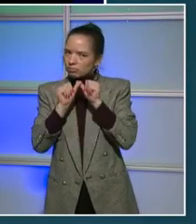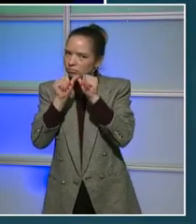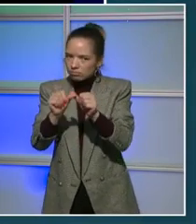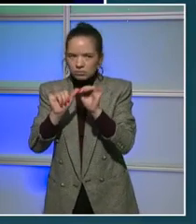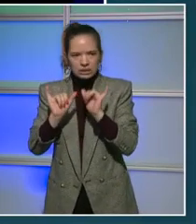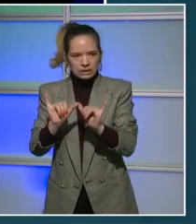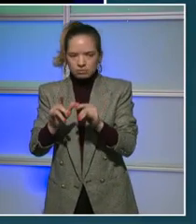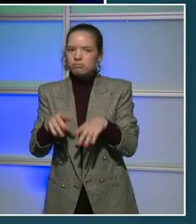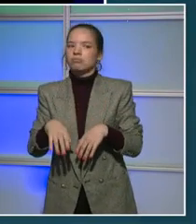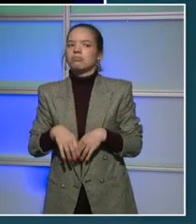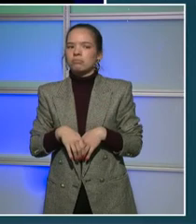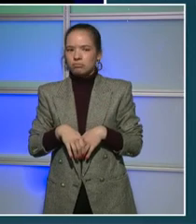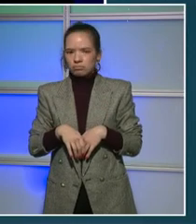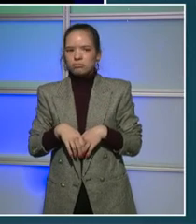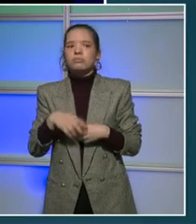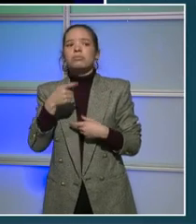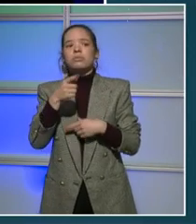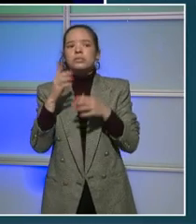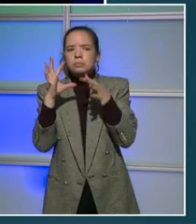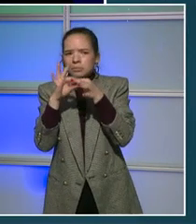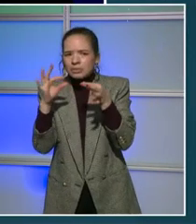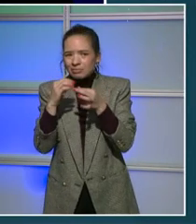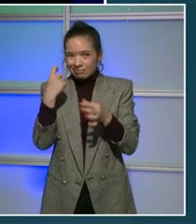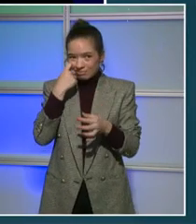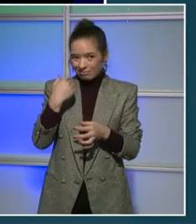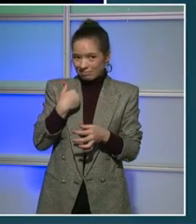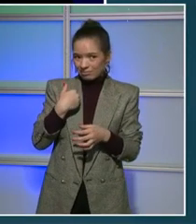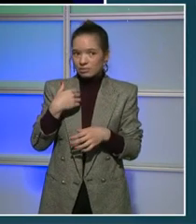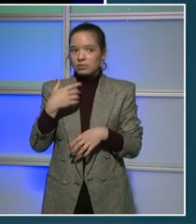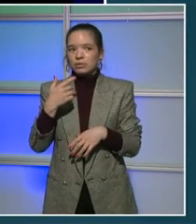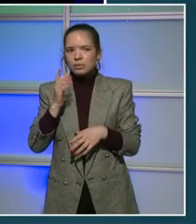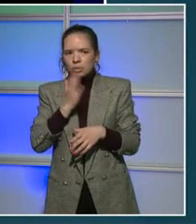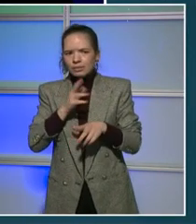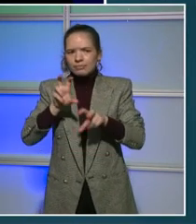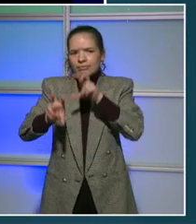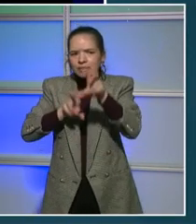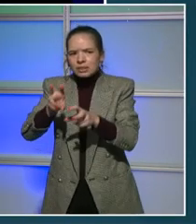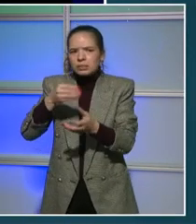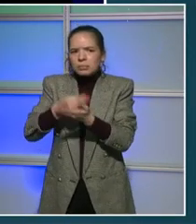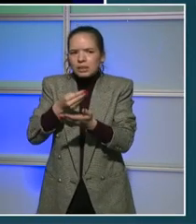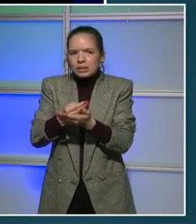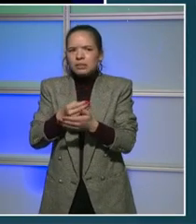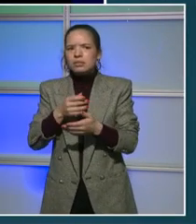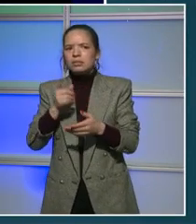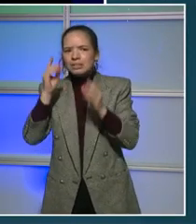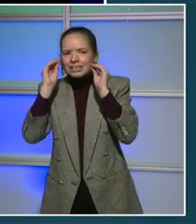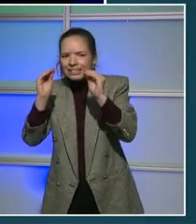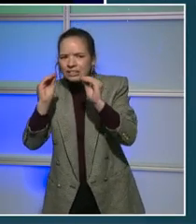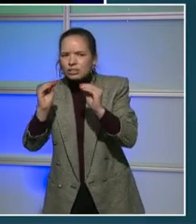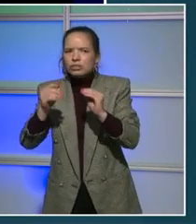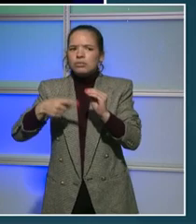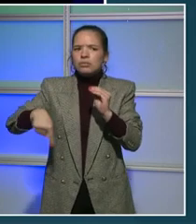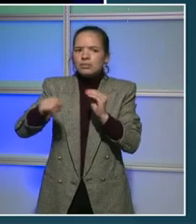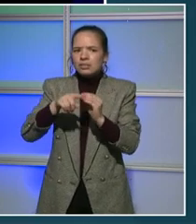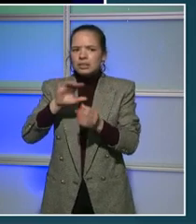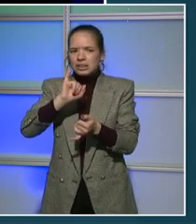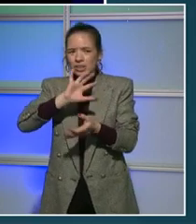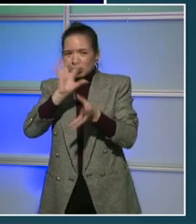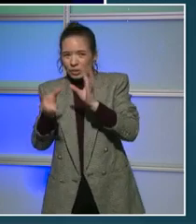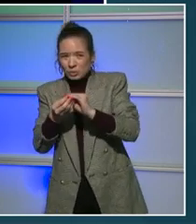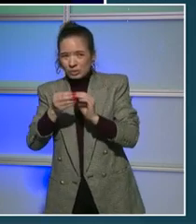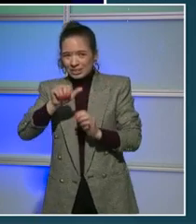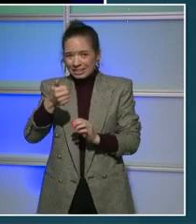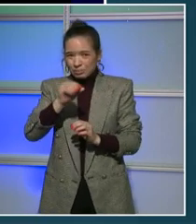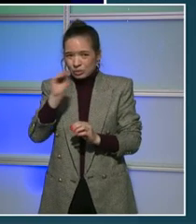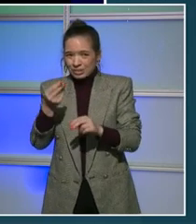like I said at the top, our investment in public education is 10% more than it was last year.